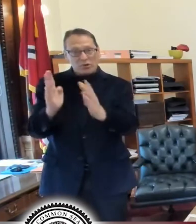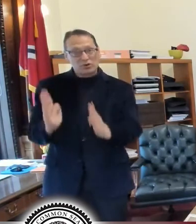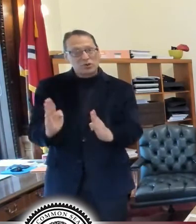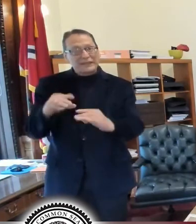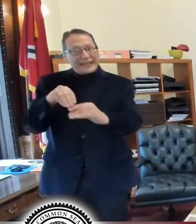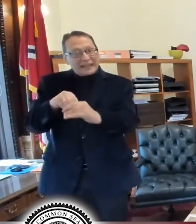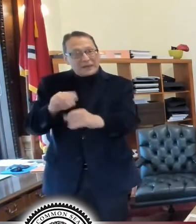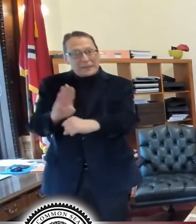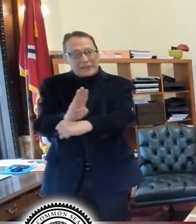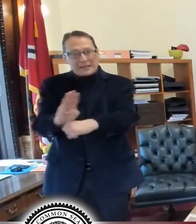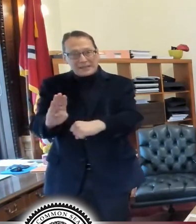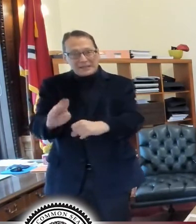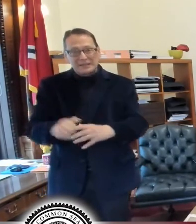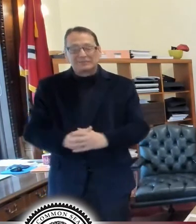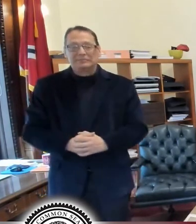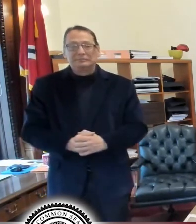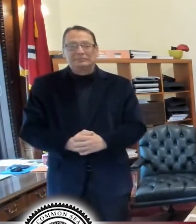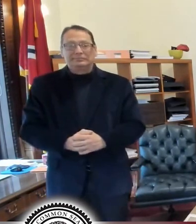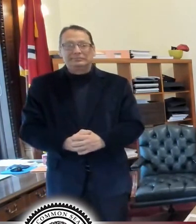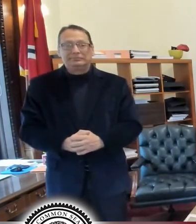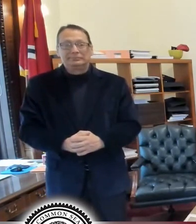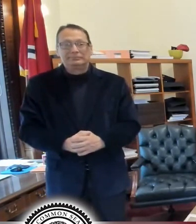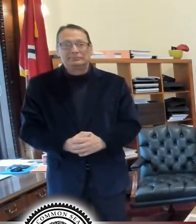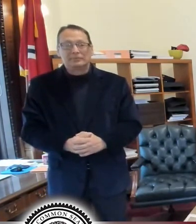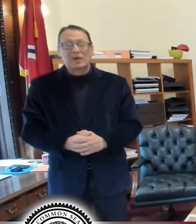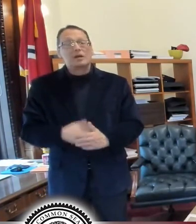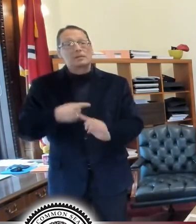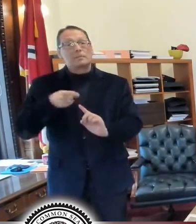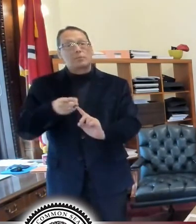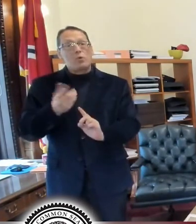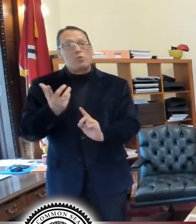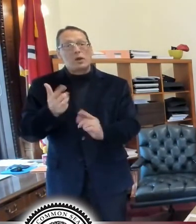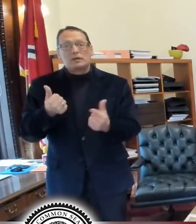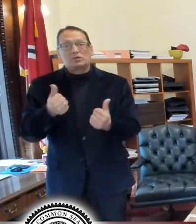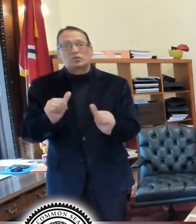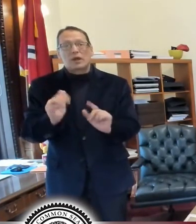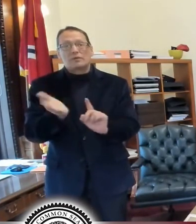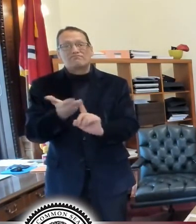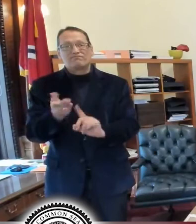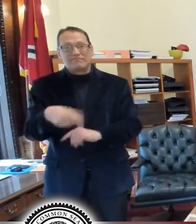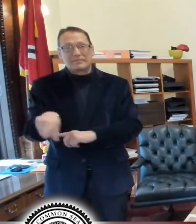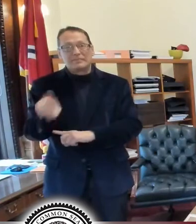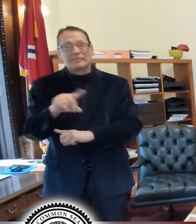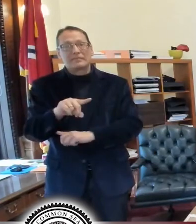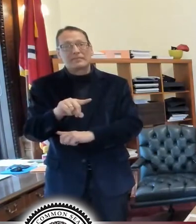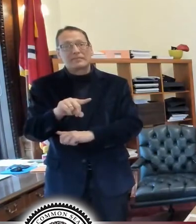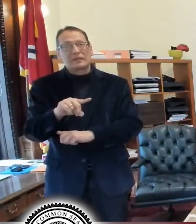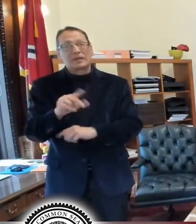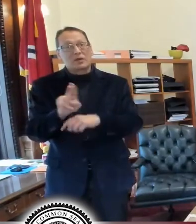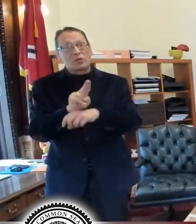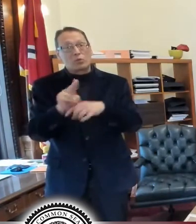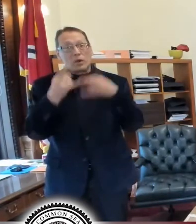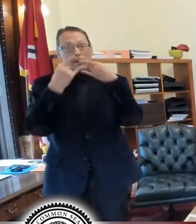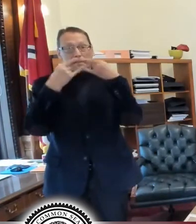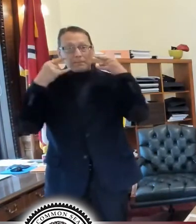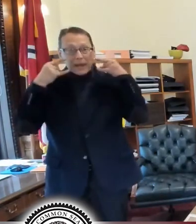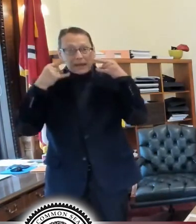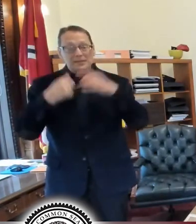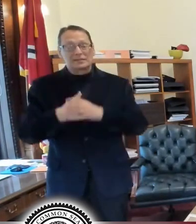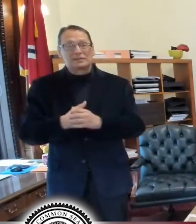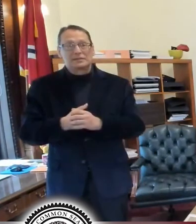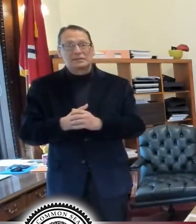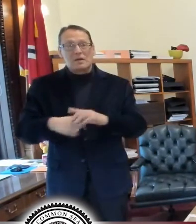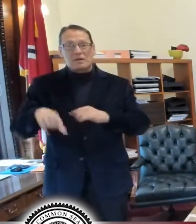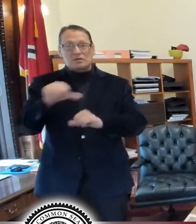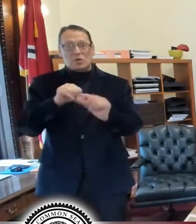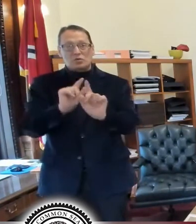So the, the point here is to try to persuade everyone to wear their mask, social